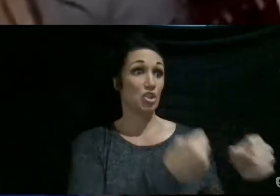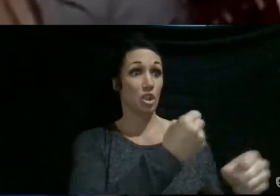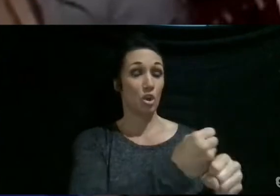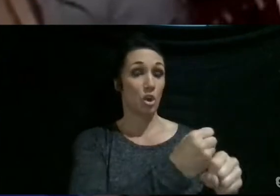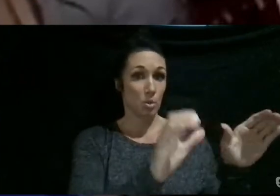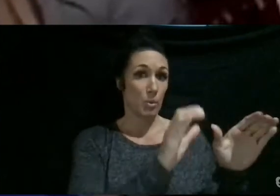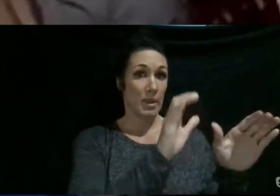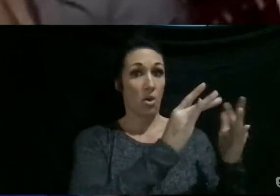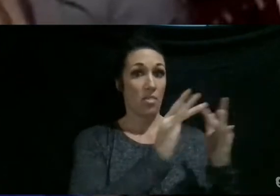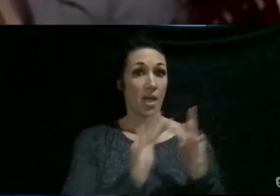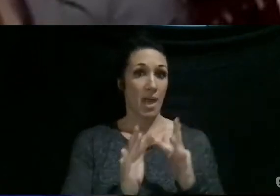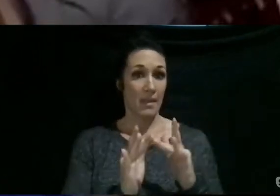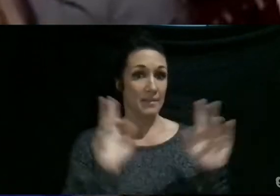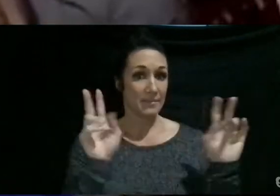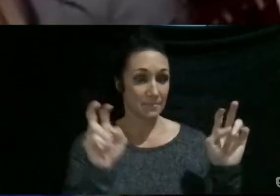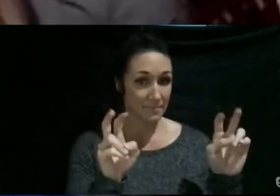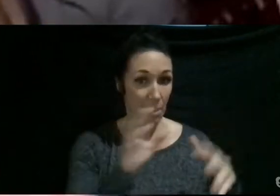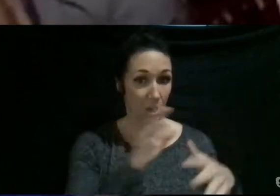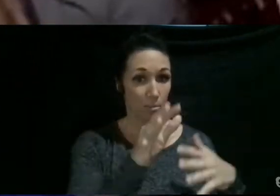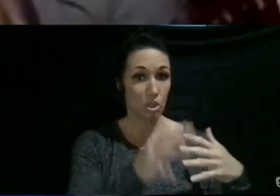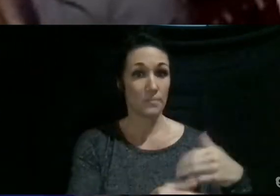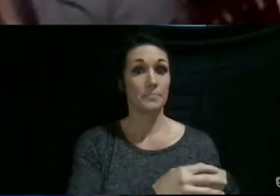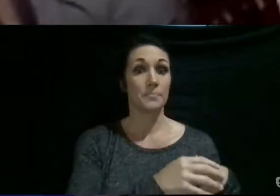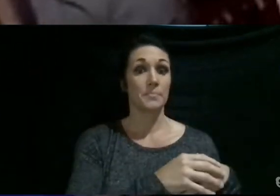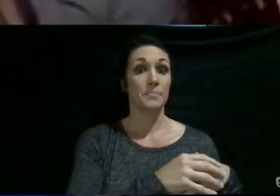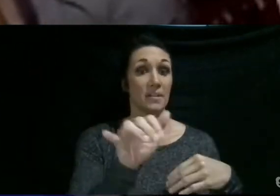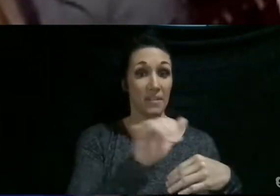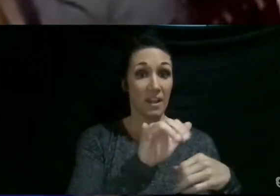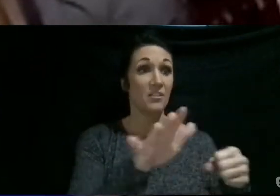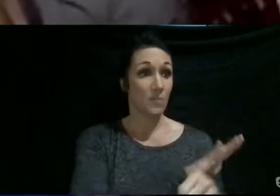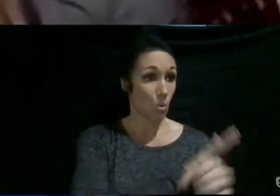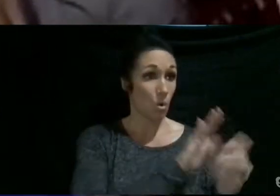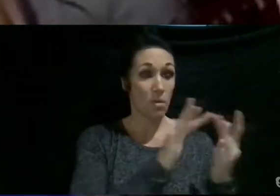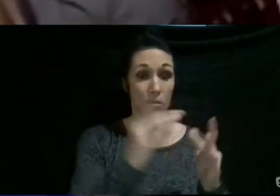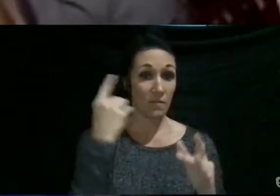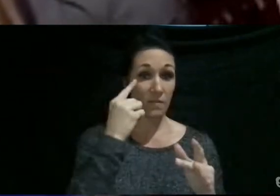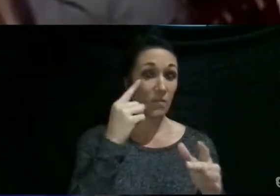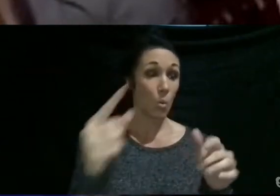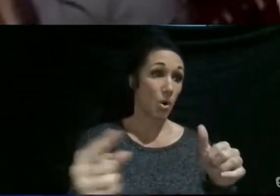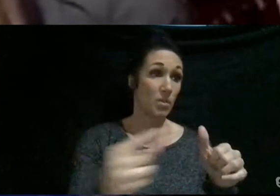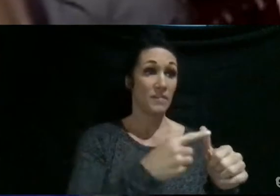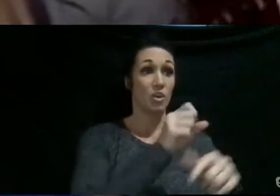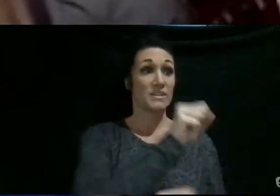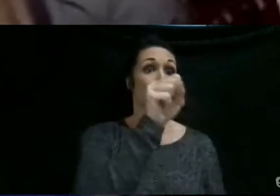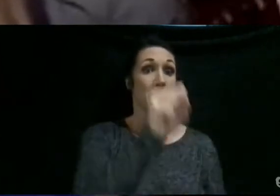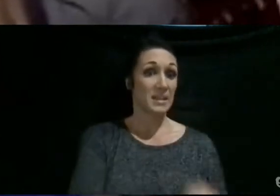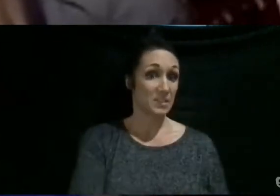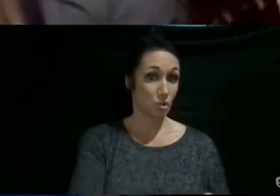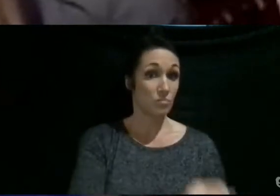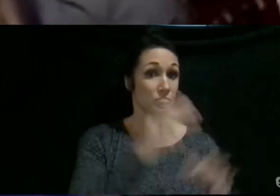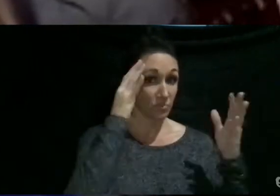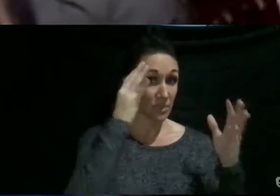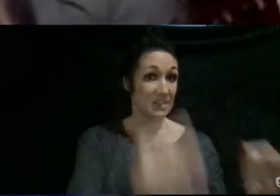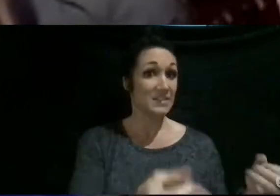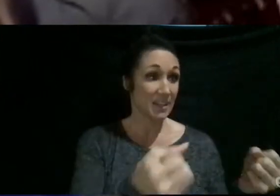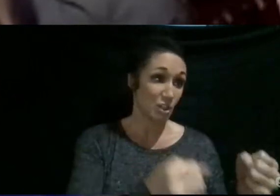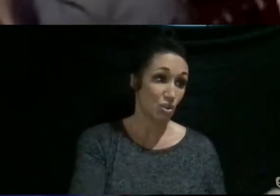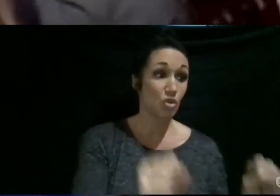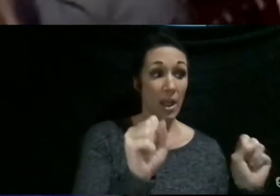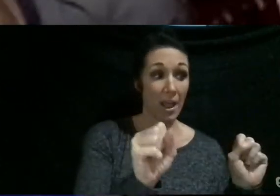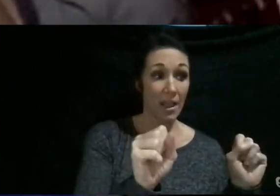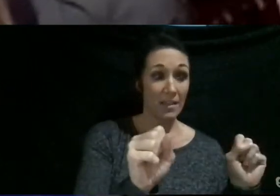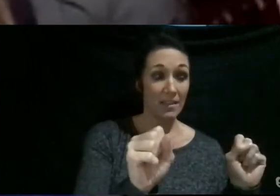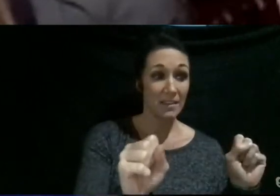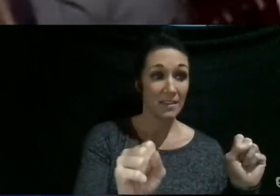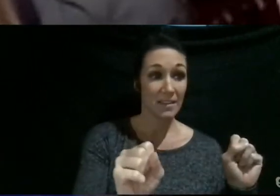online option, like the full online for the first semester. I've decided to give it a try, and